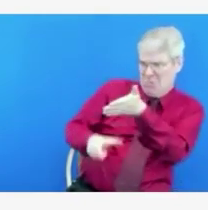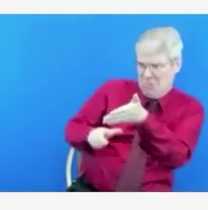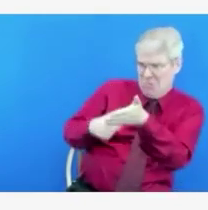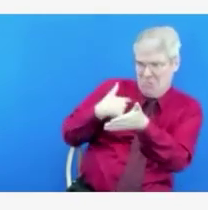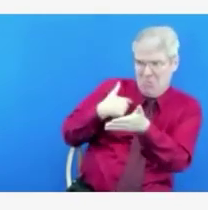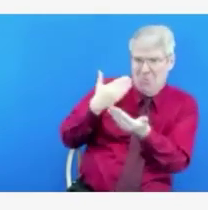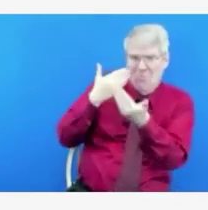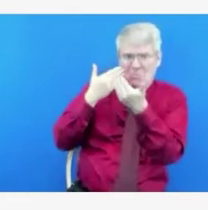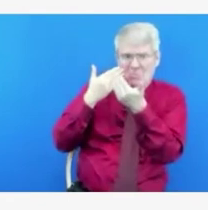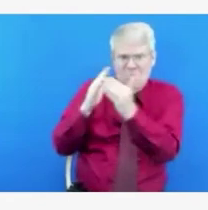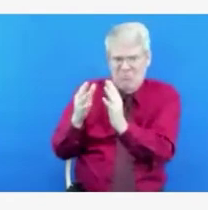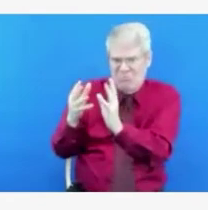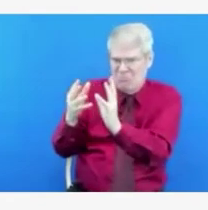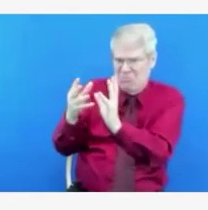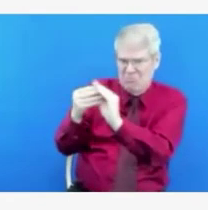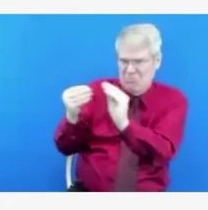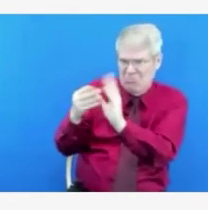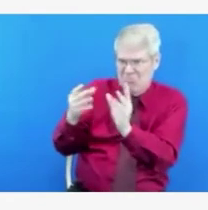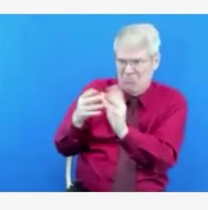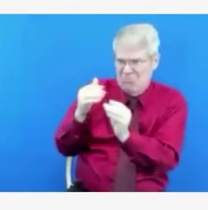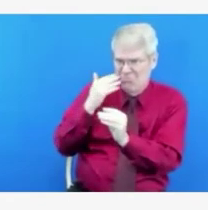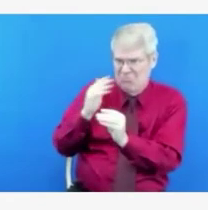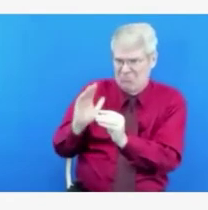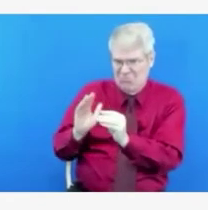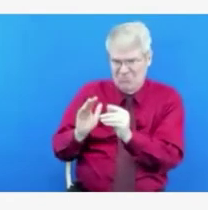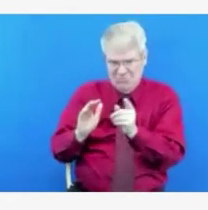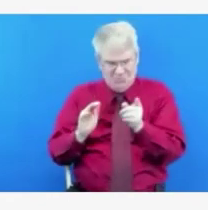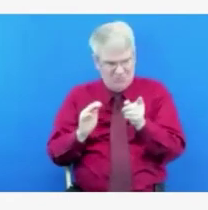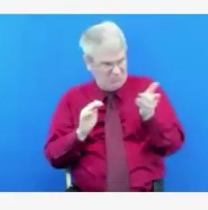might want to address that question.